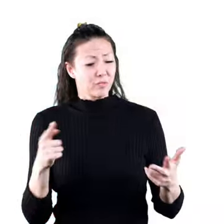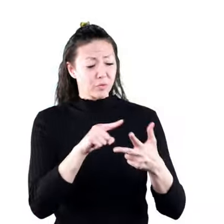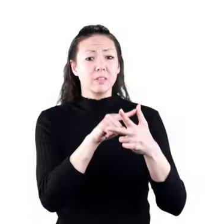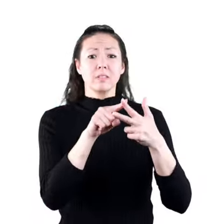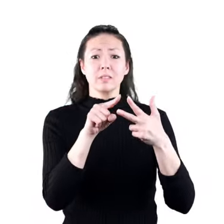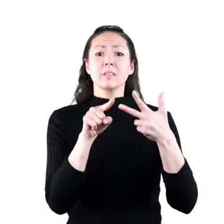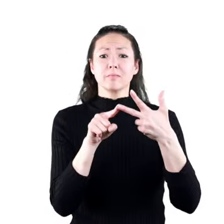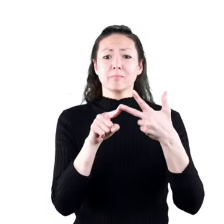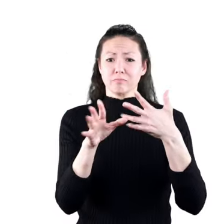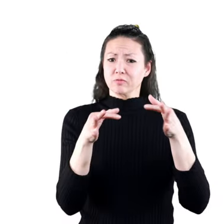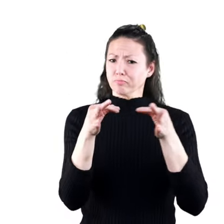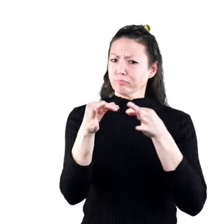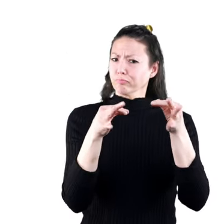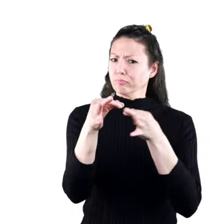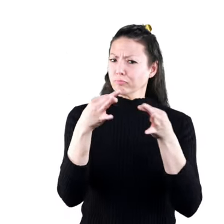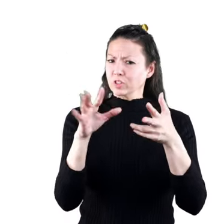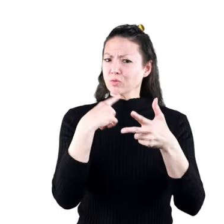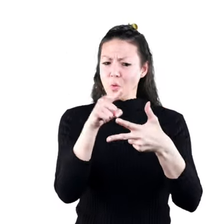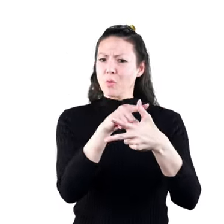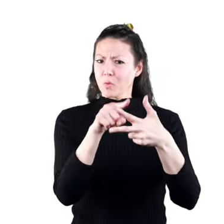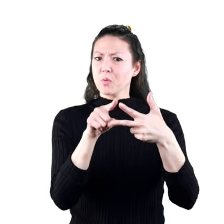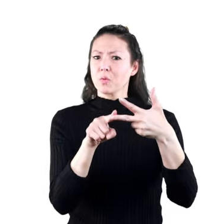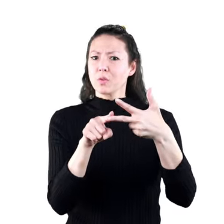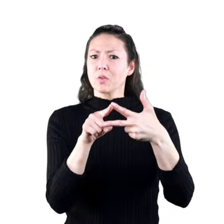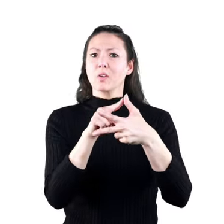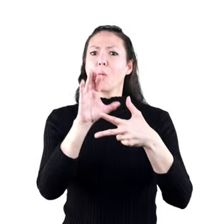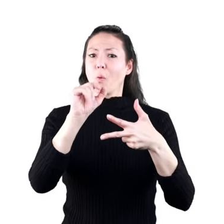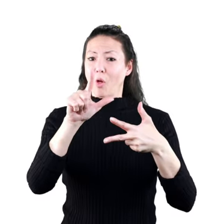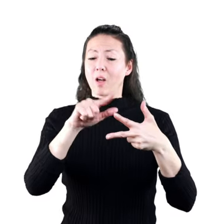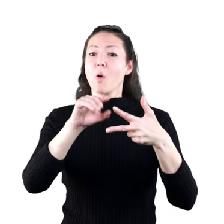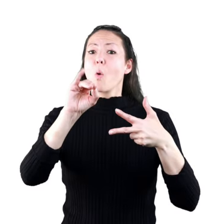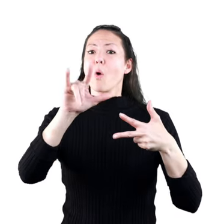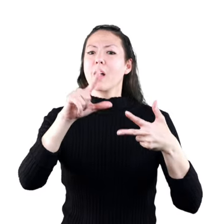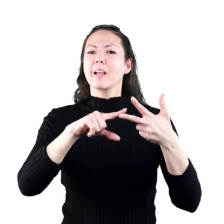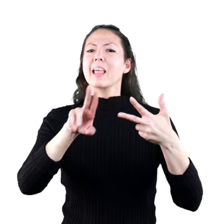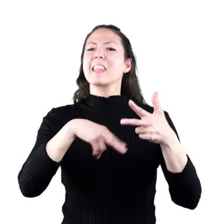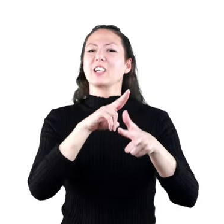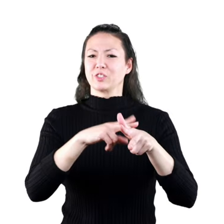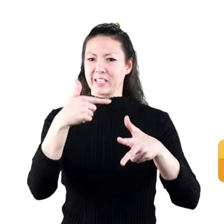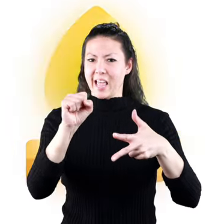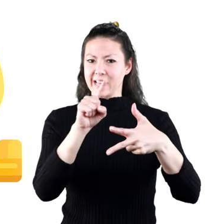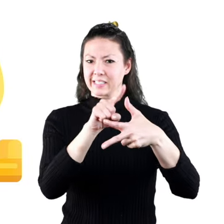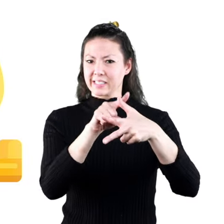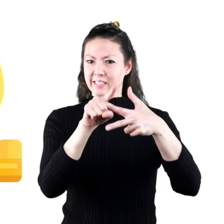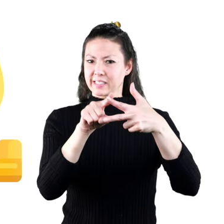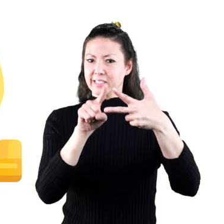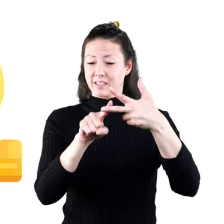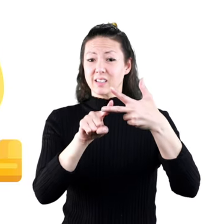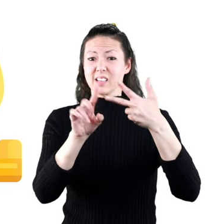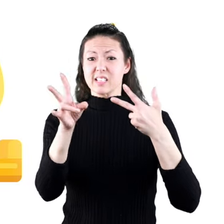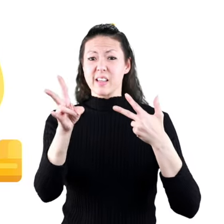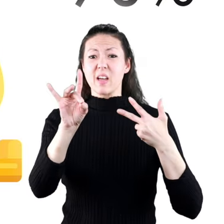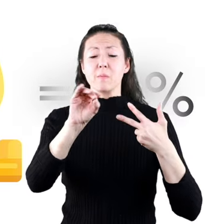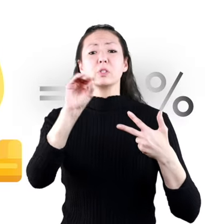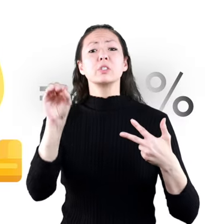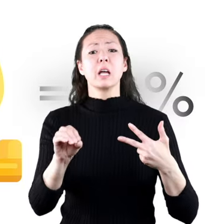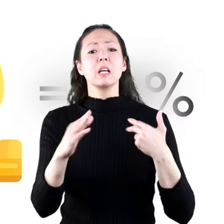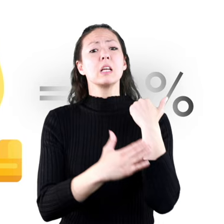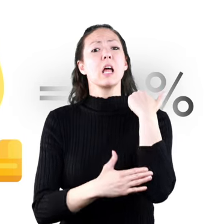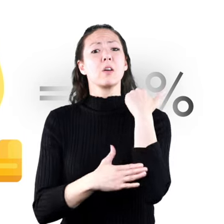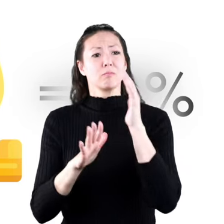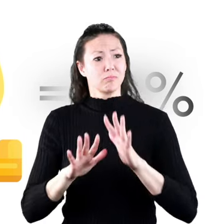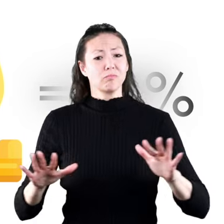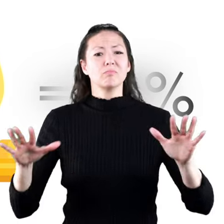All told, the three forms of fossil fuels, coal, oil, and natural gas, make up